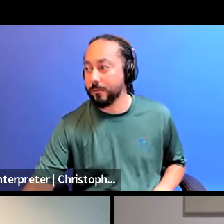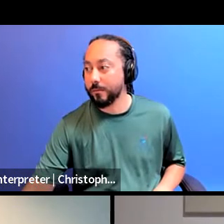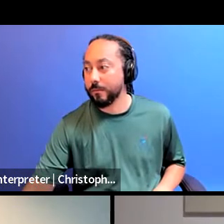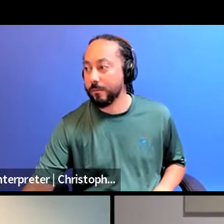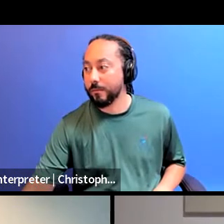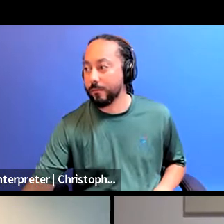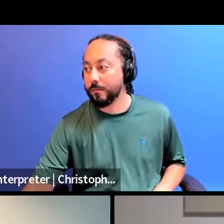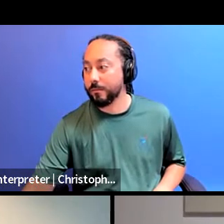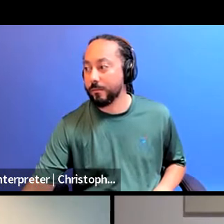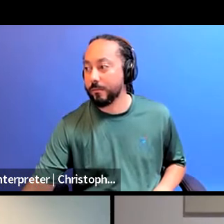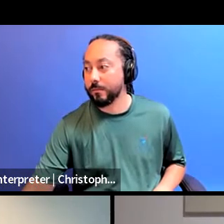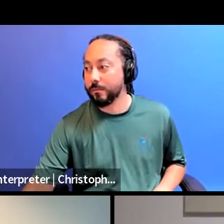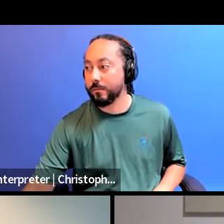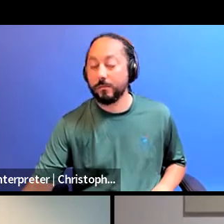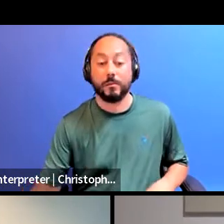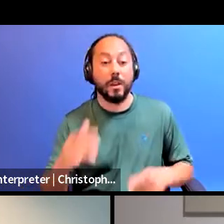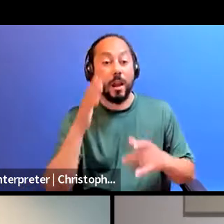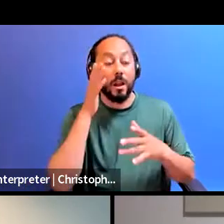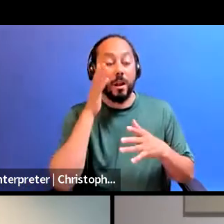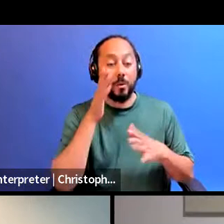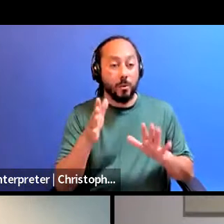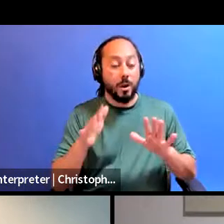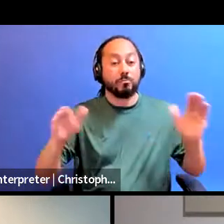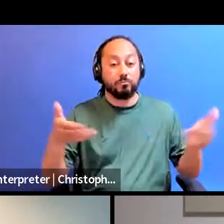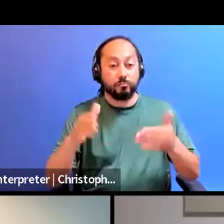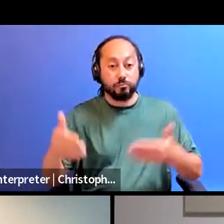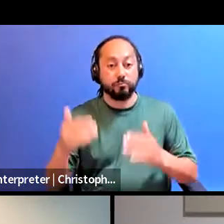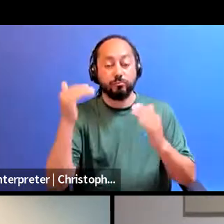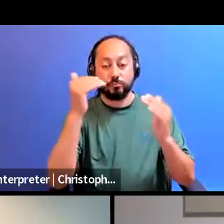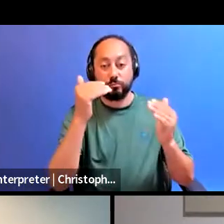questions to the panelists for discussion.